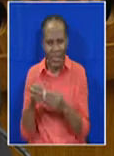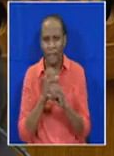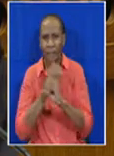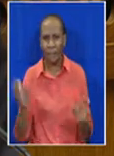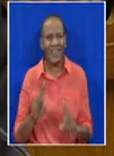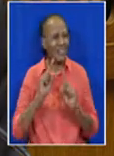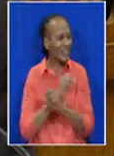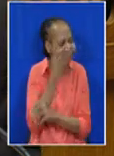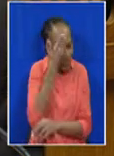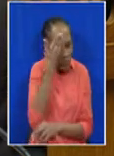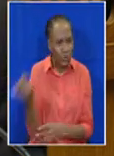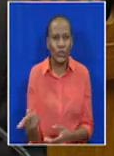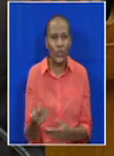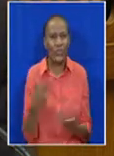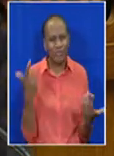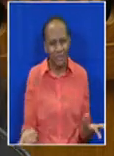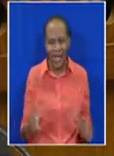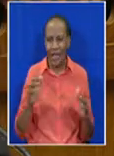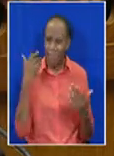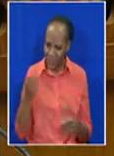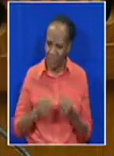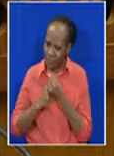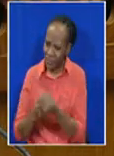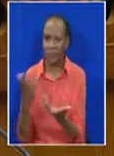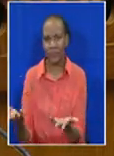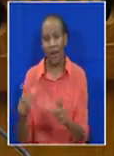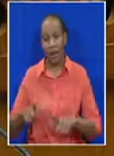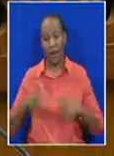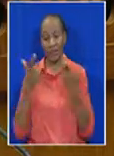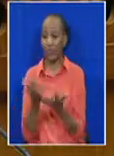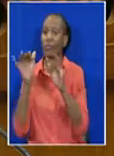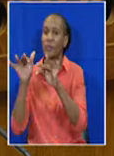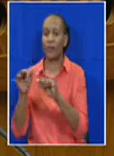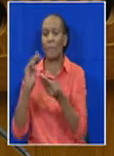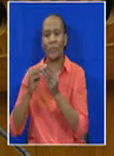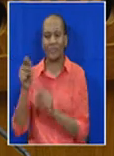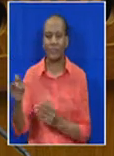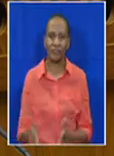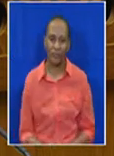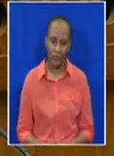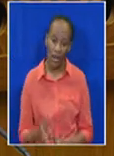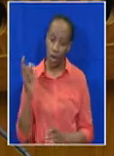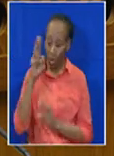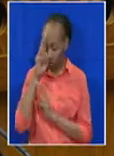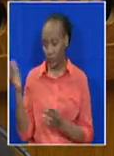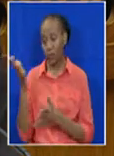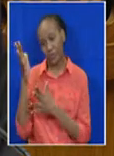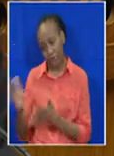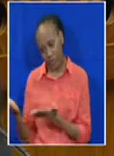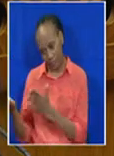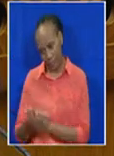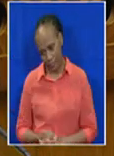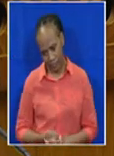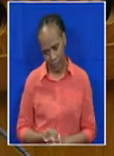They don't seem to know that they are playing Russian roulette with the lives of our people. Achbare Speaker, this is a very